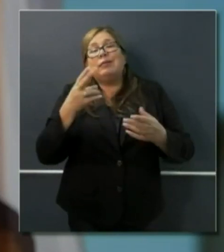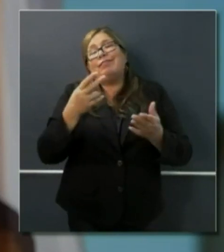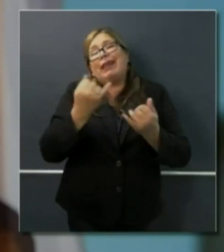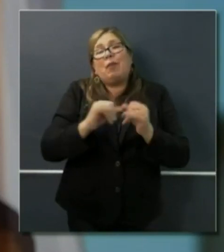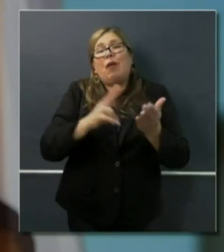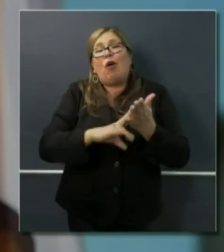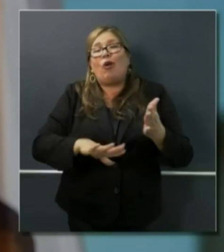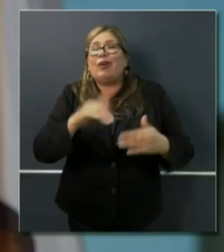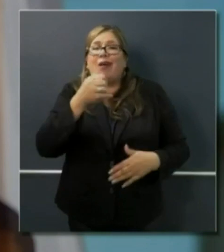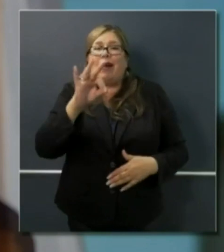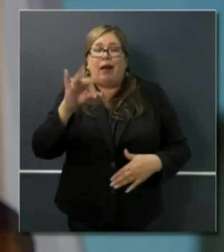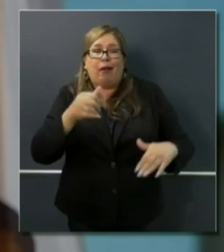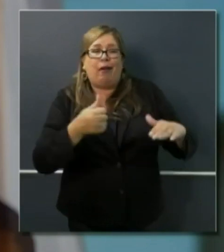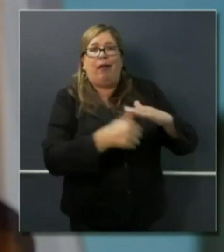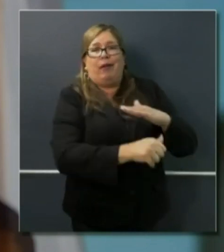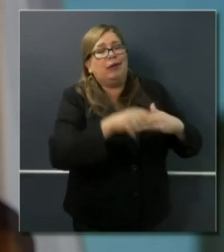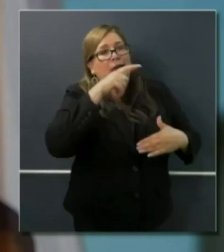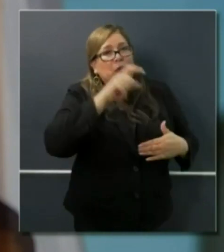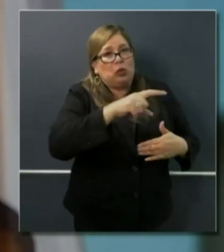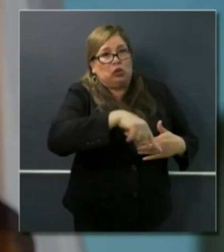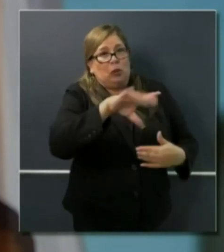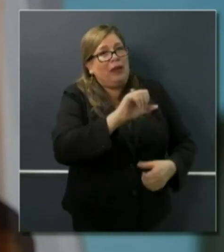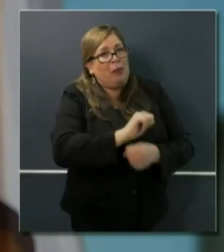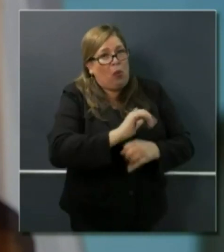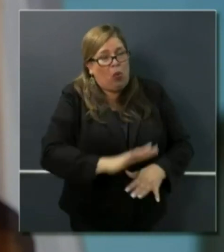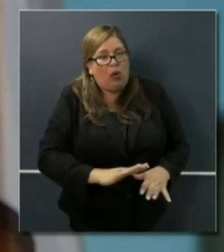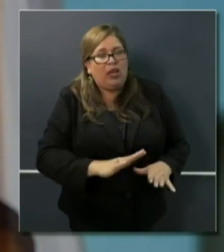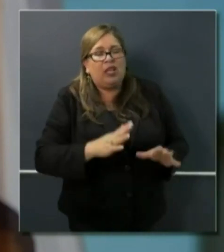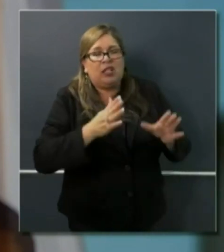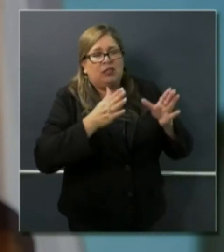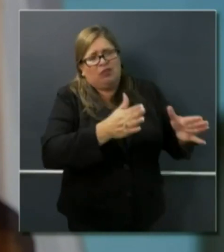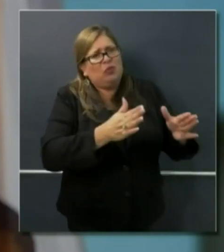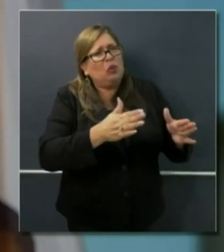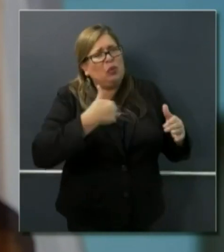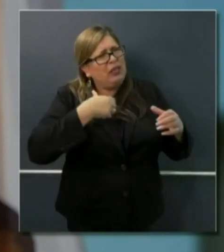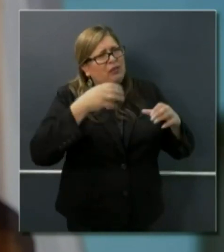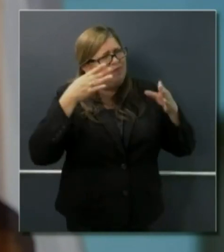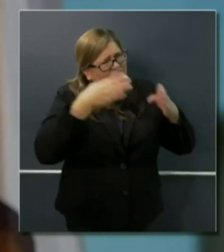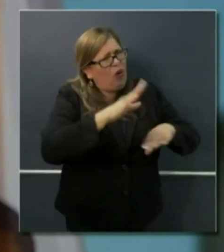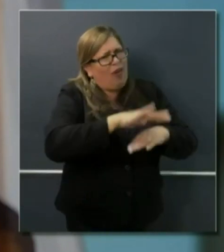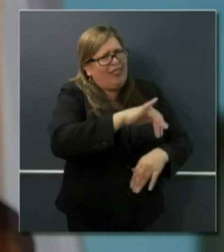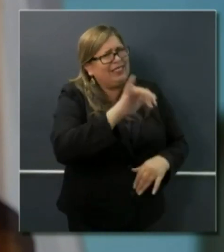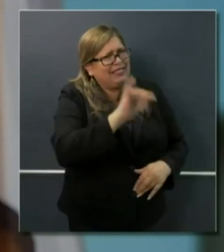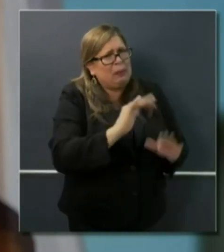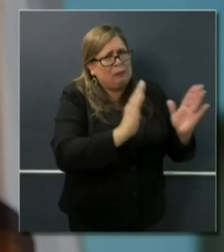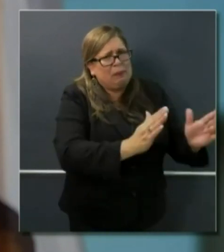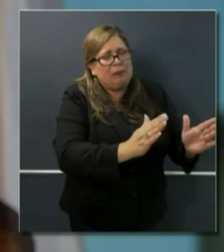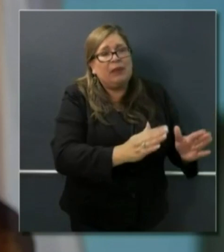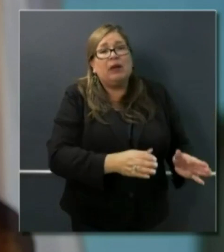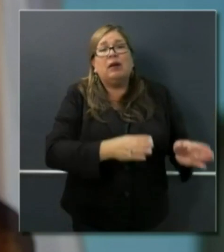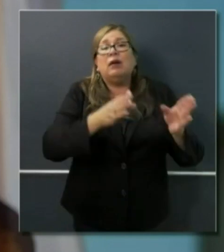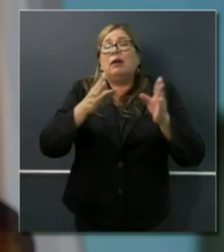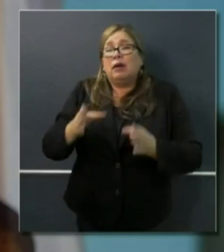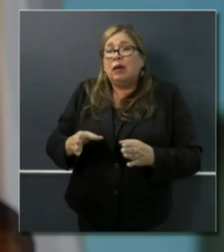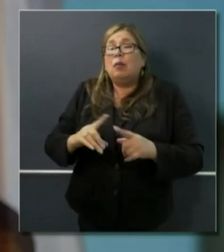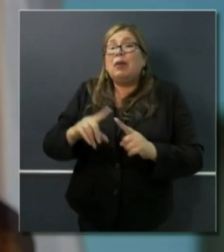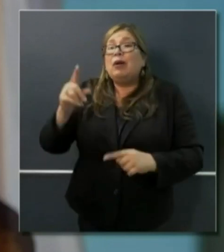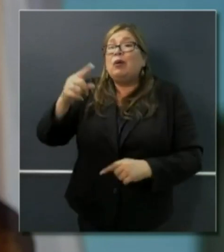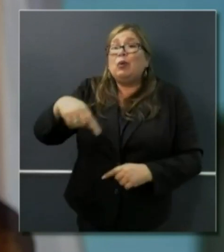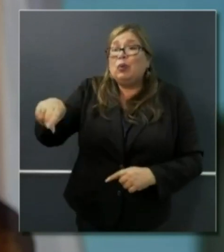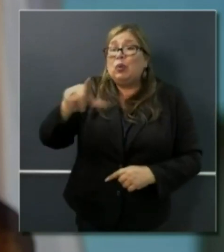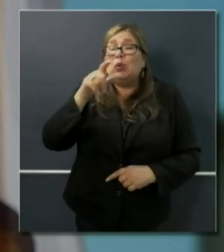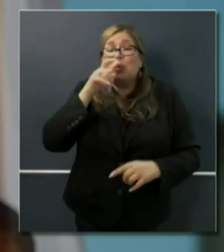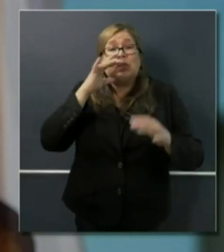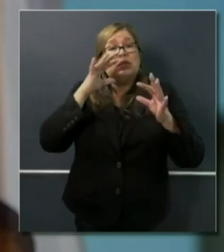their status, even if they choose the PUA process, is not at peril in terms of their benefits and the